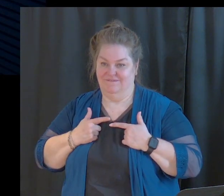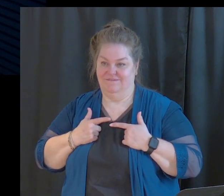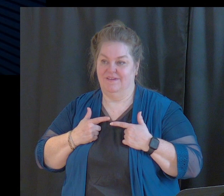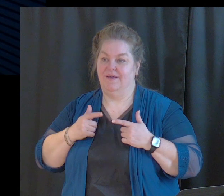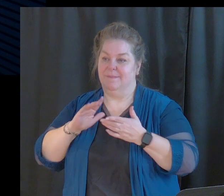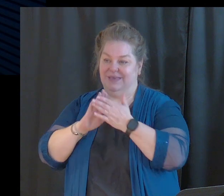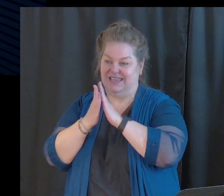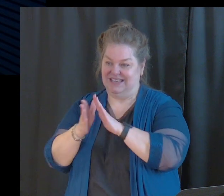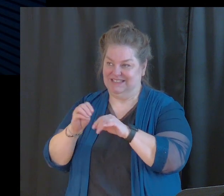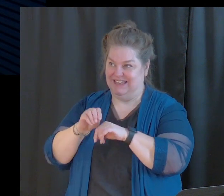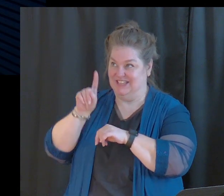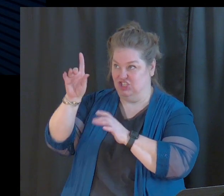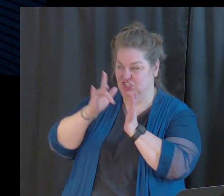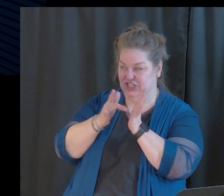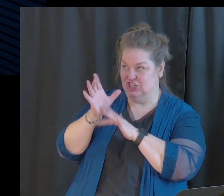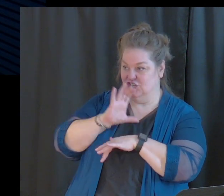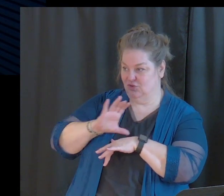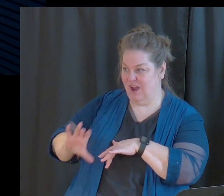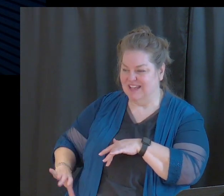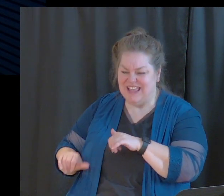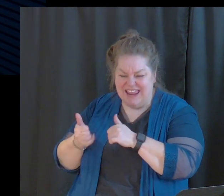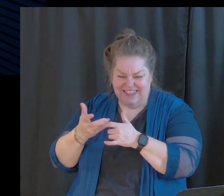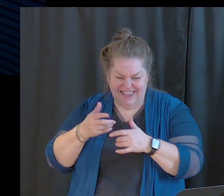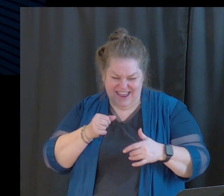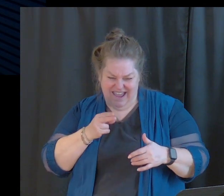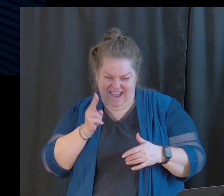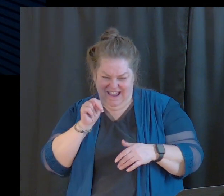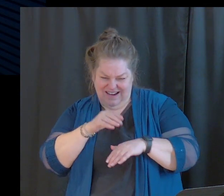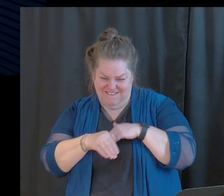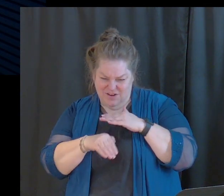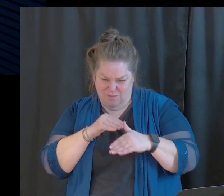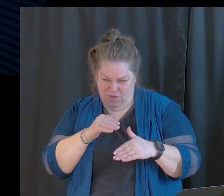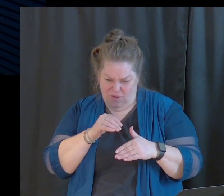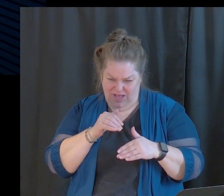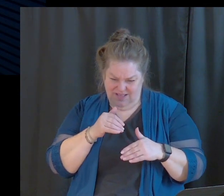Anything that I lose in this world, any uncomfort that I have when I go home at night,